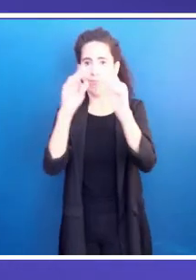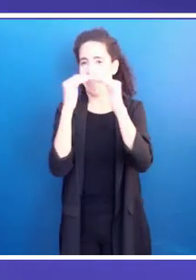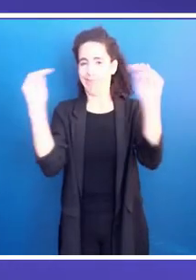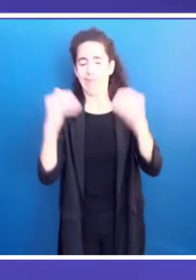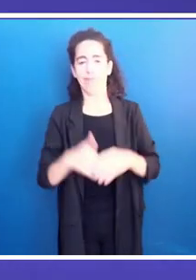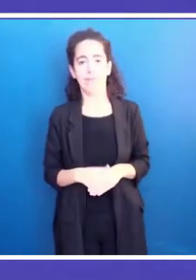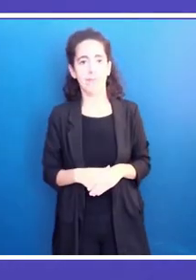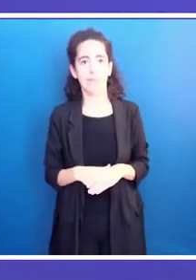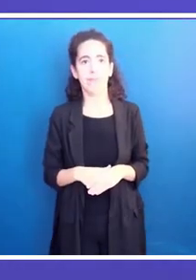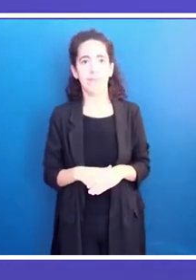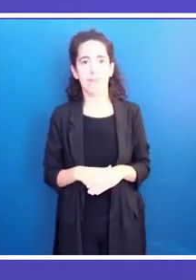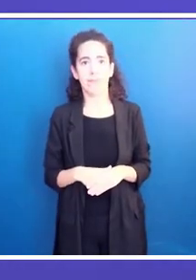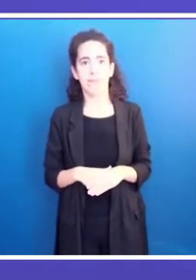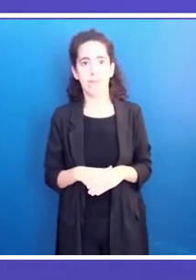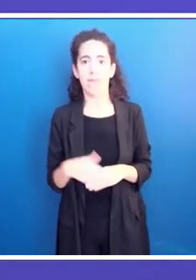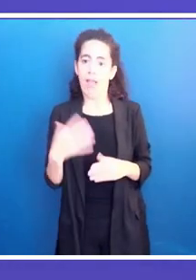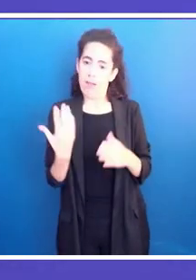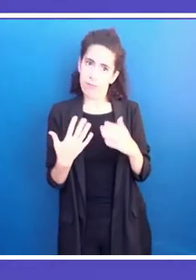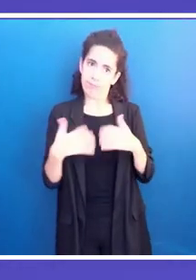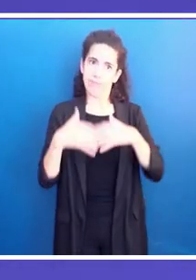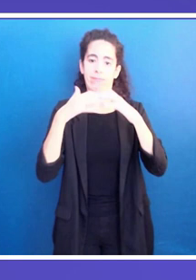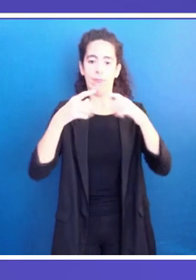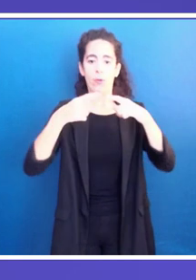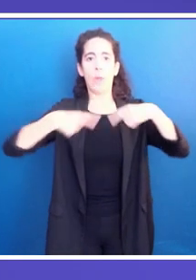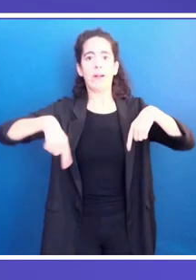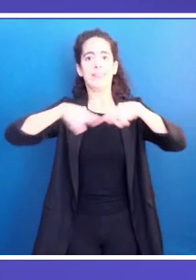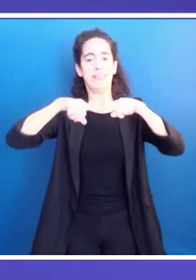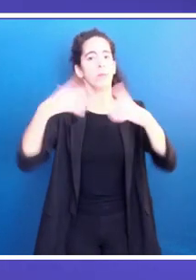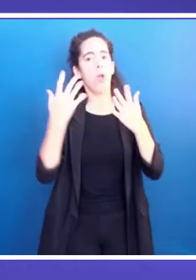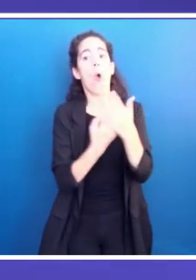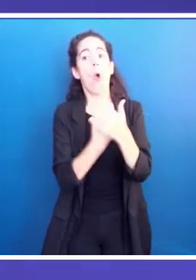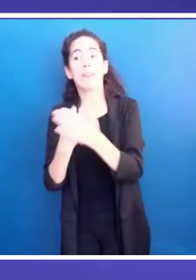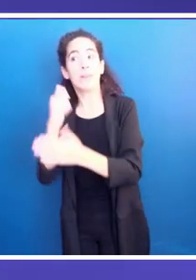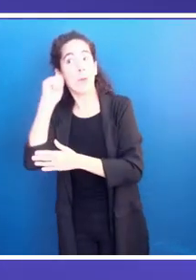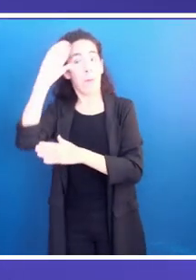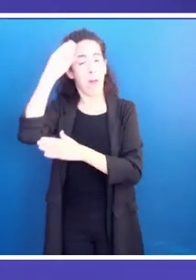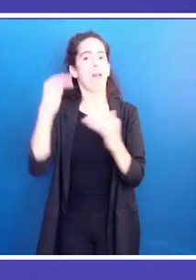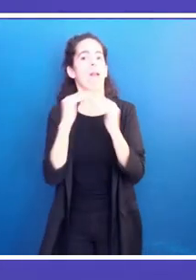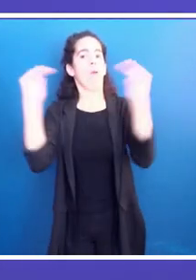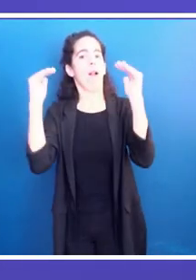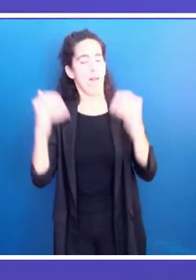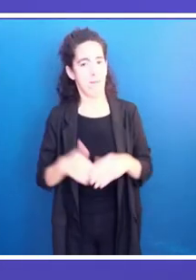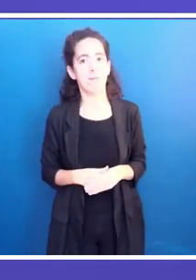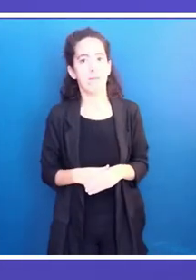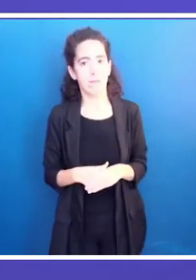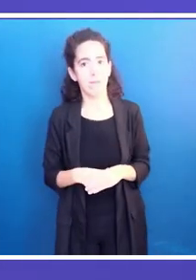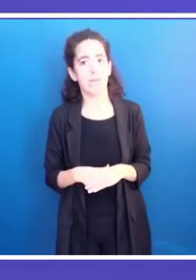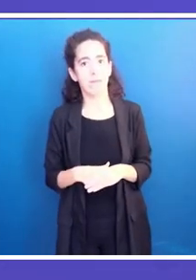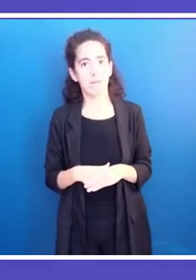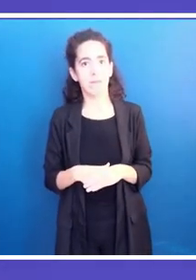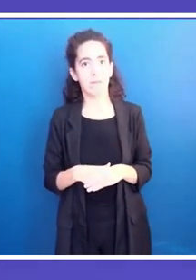This committee has suggested that the 25th April of every year shall be declared a day for gender equality.